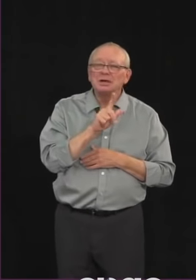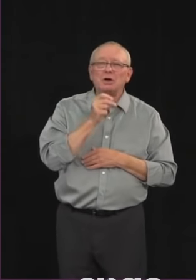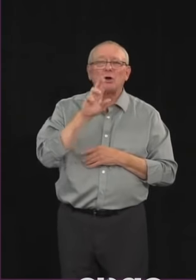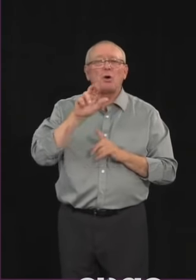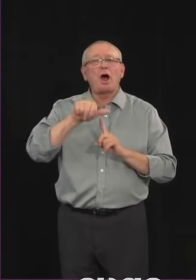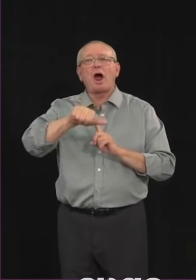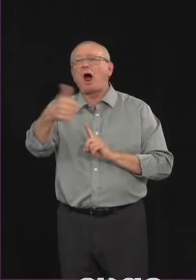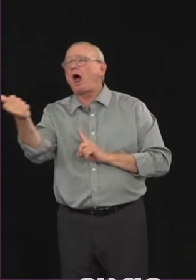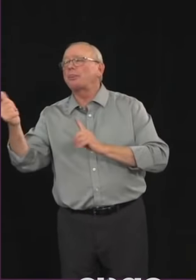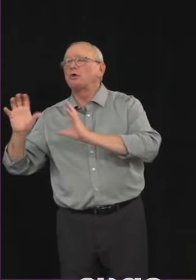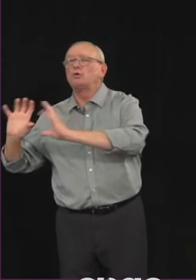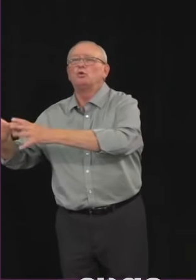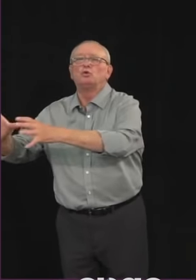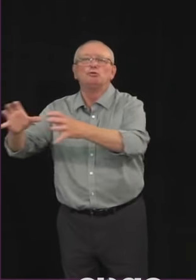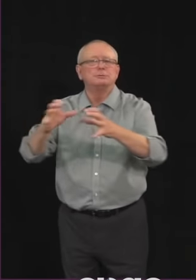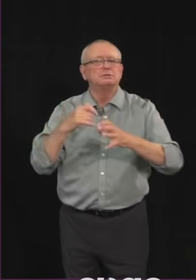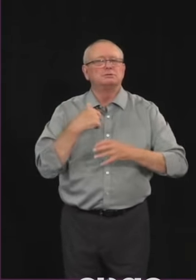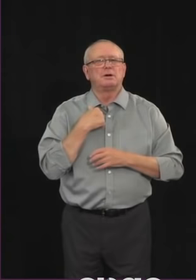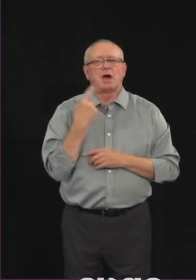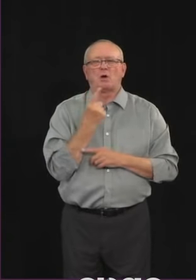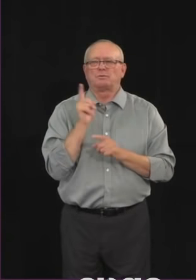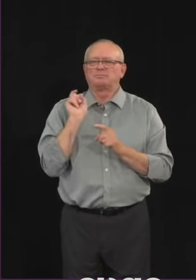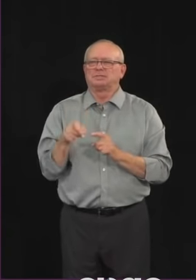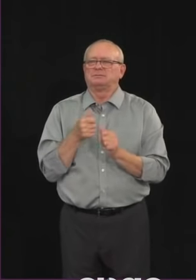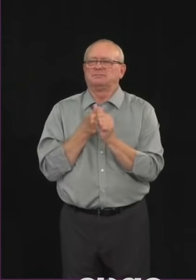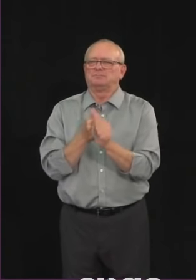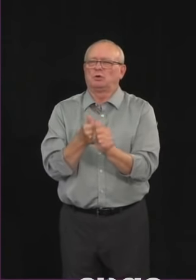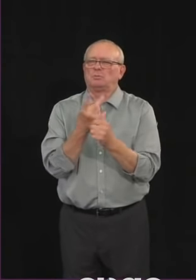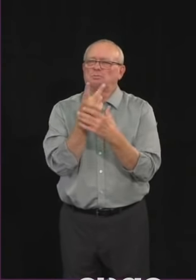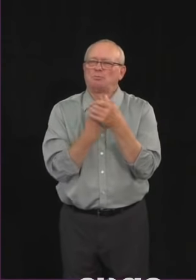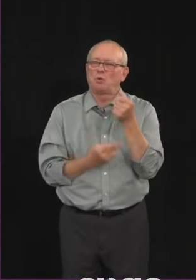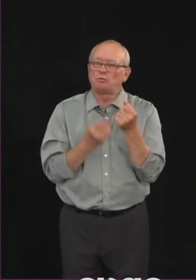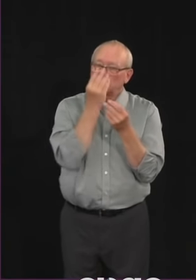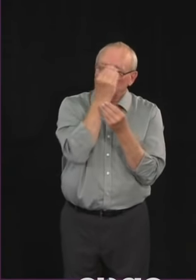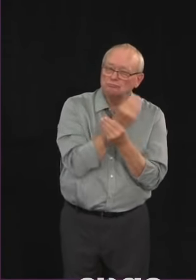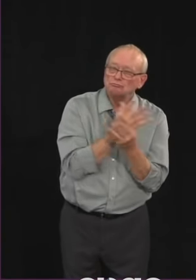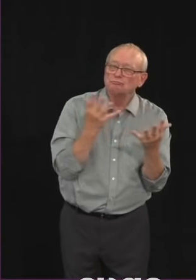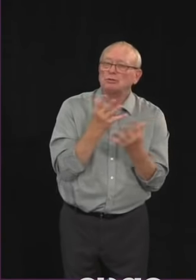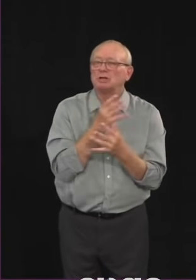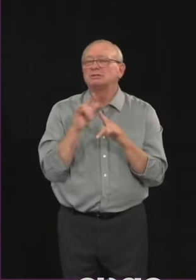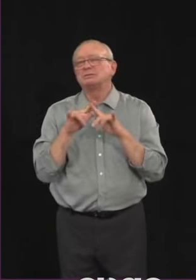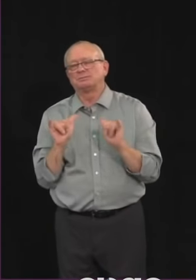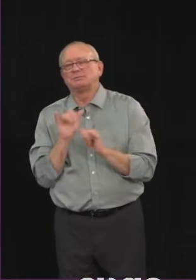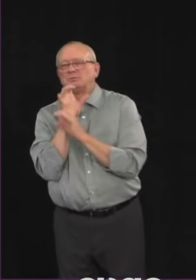Operator, can you please put through the next caller? Operator, on screen.